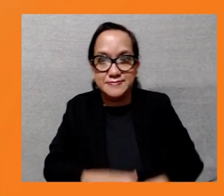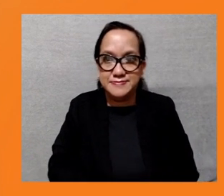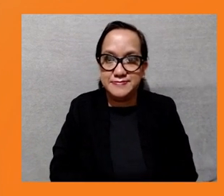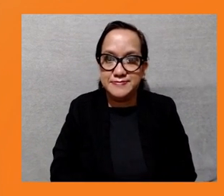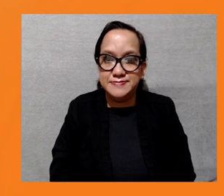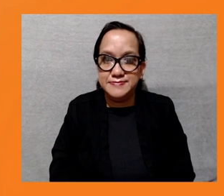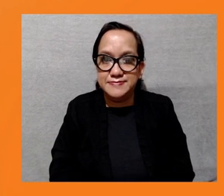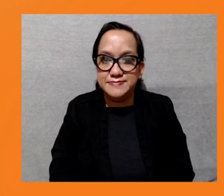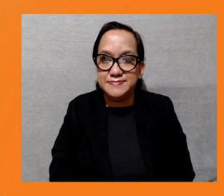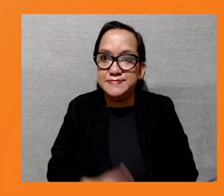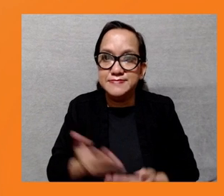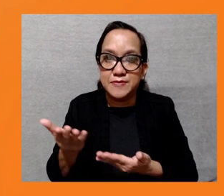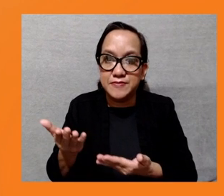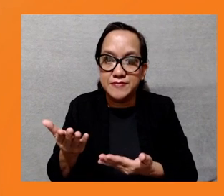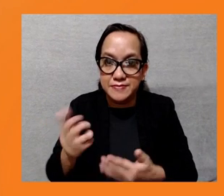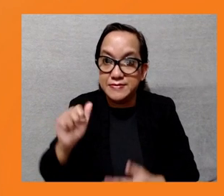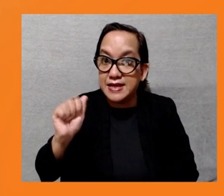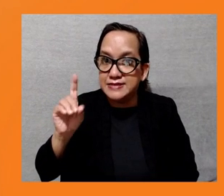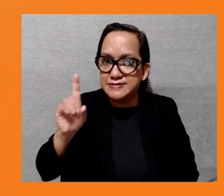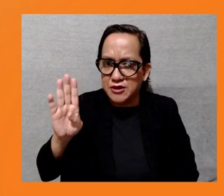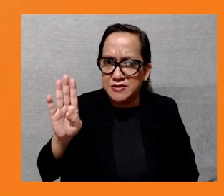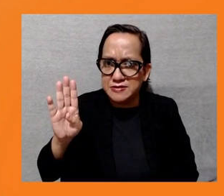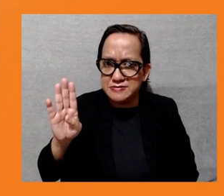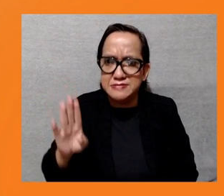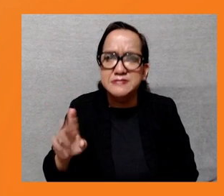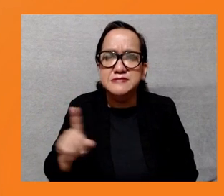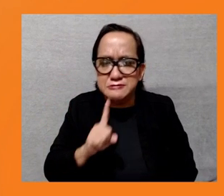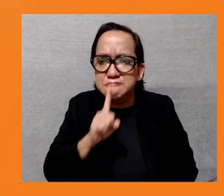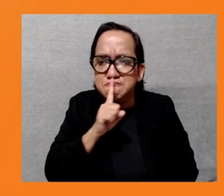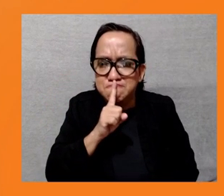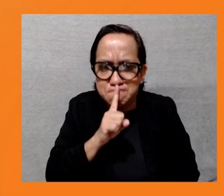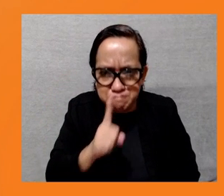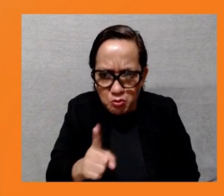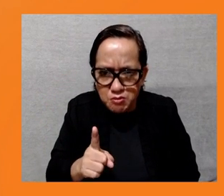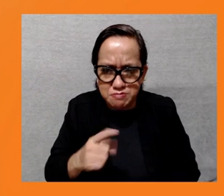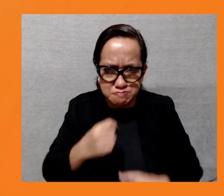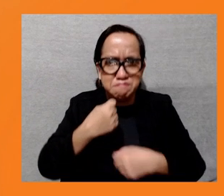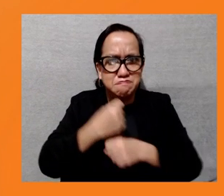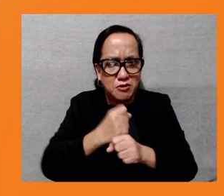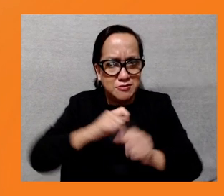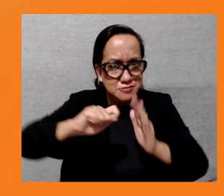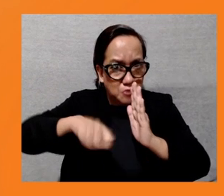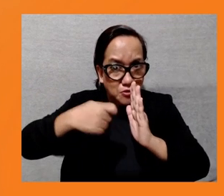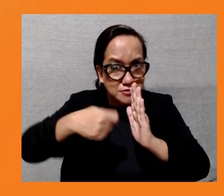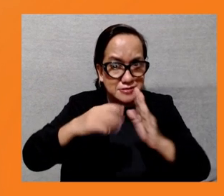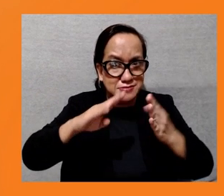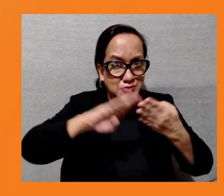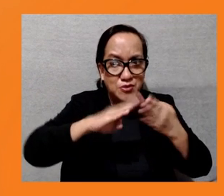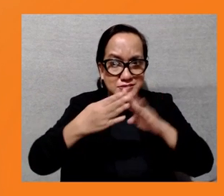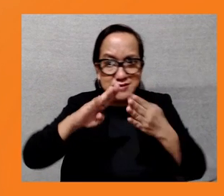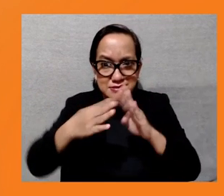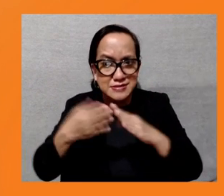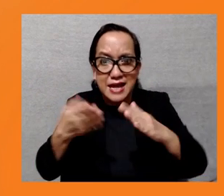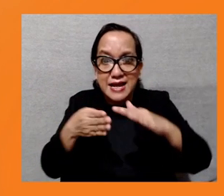making recourse for project-affected communities easier, accessible, expedient, and cognizant of the demands of the